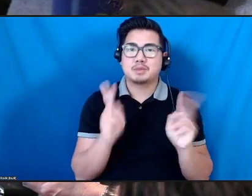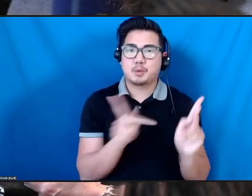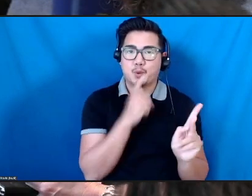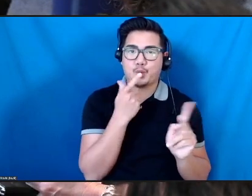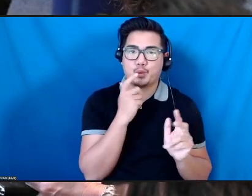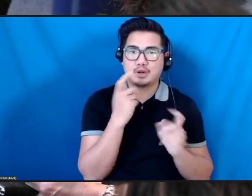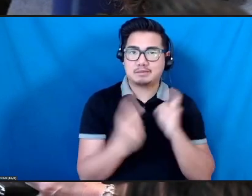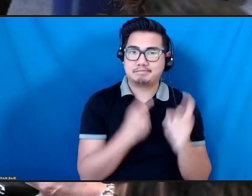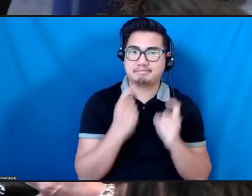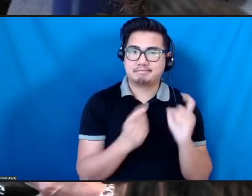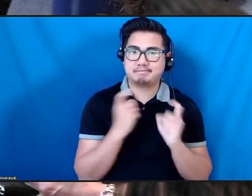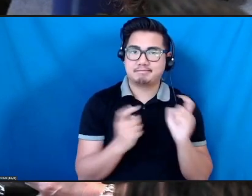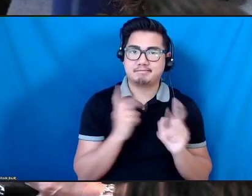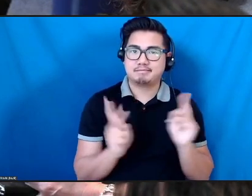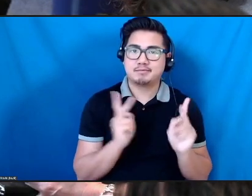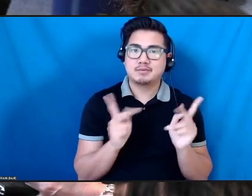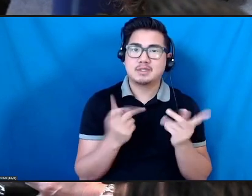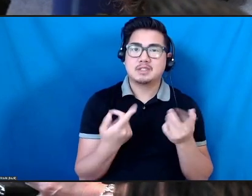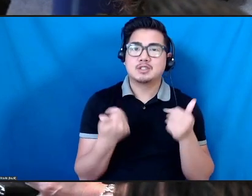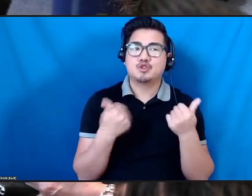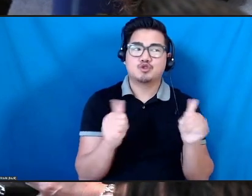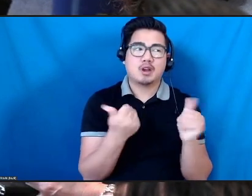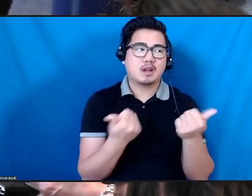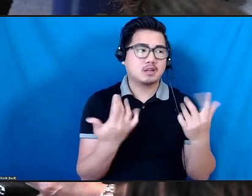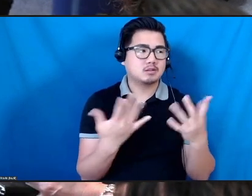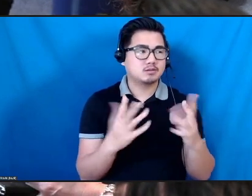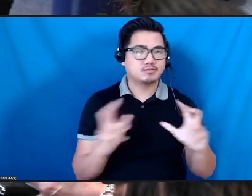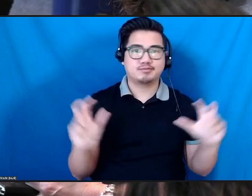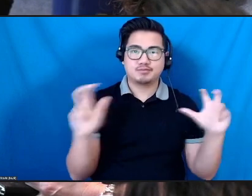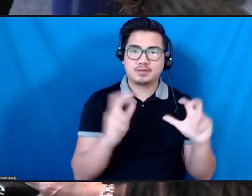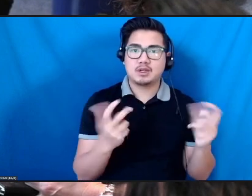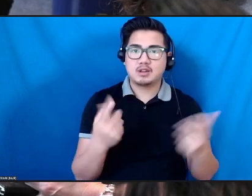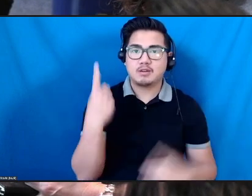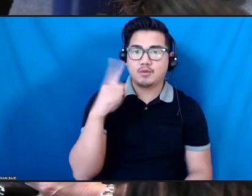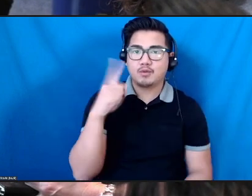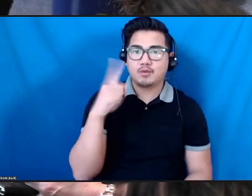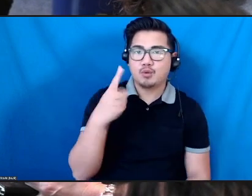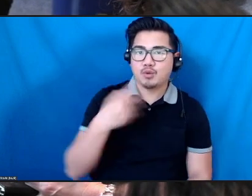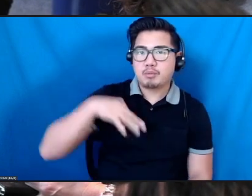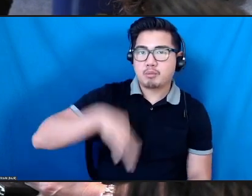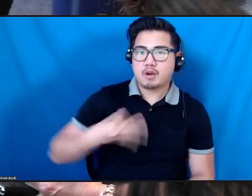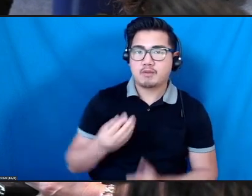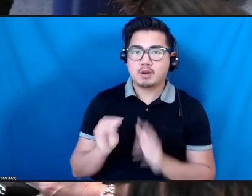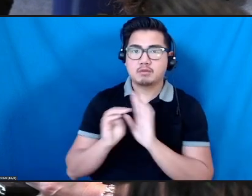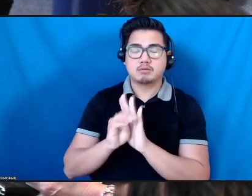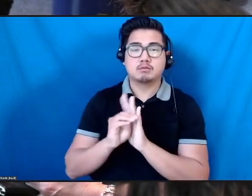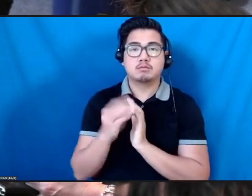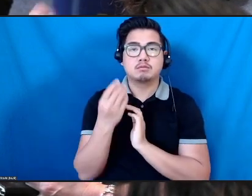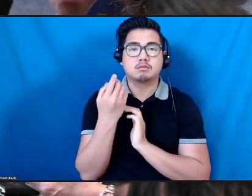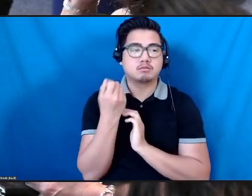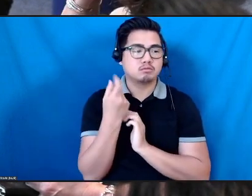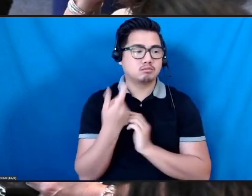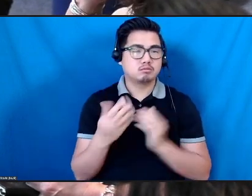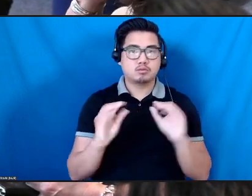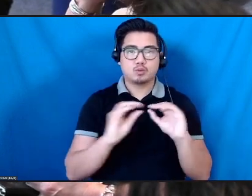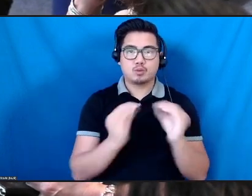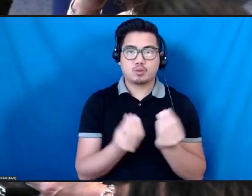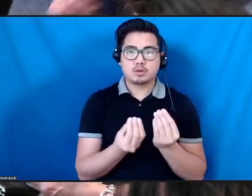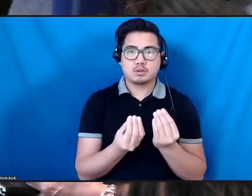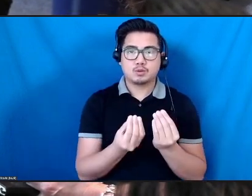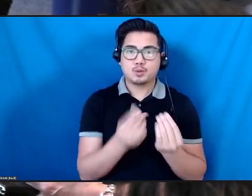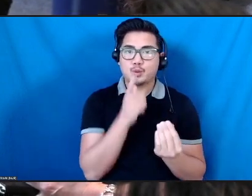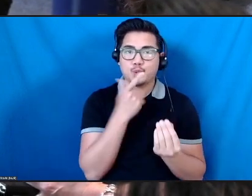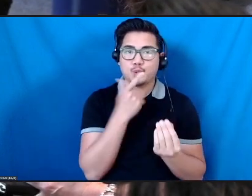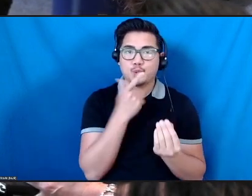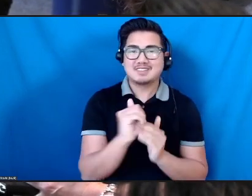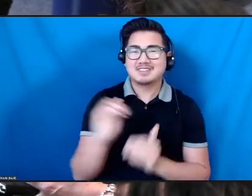whereby the organization is sort of led by stewards, and the